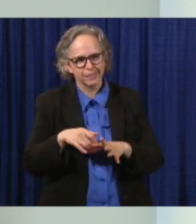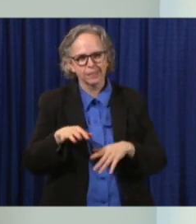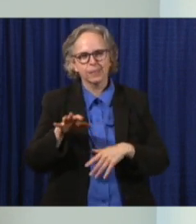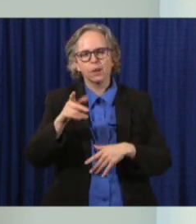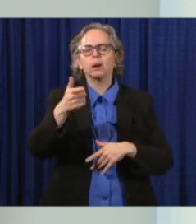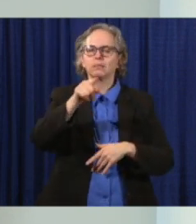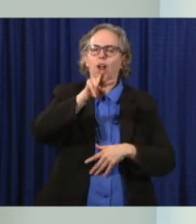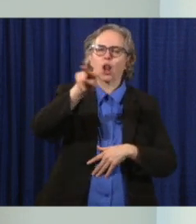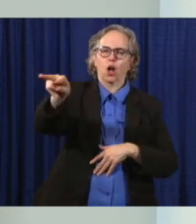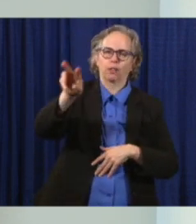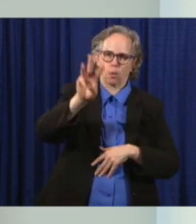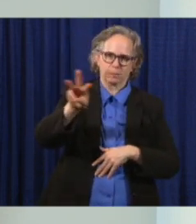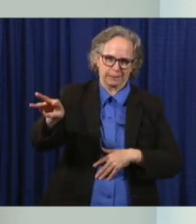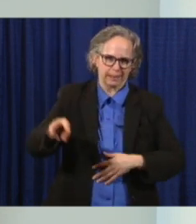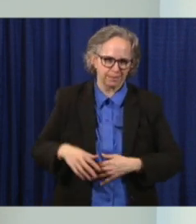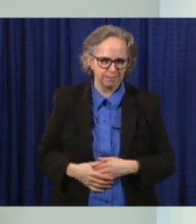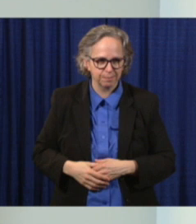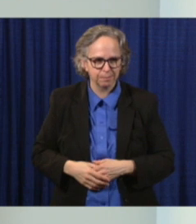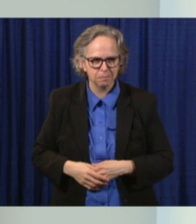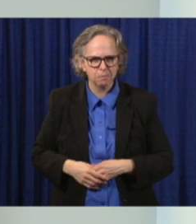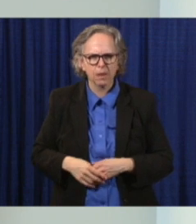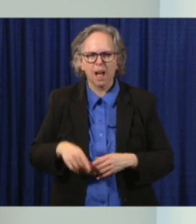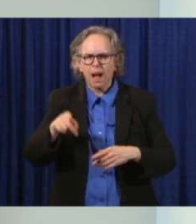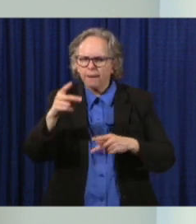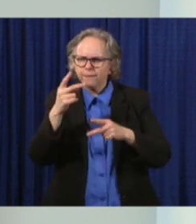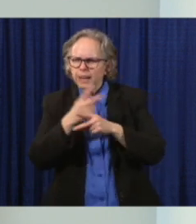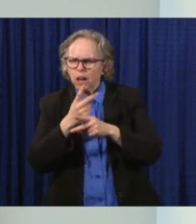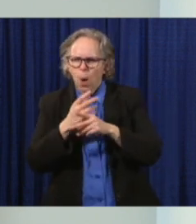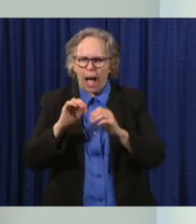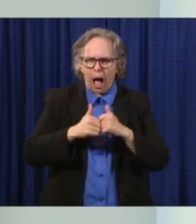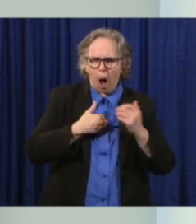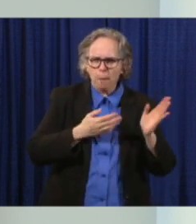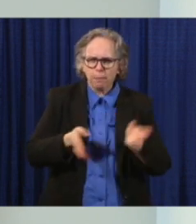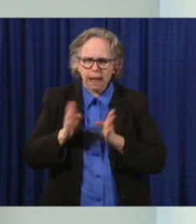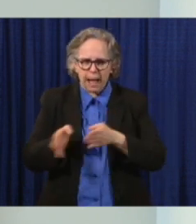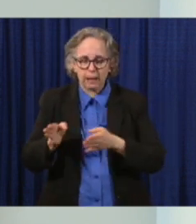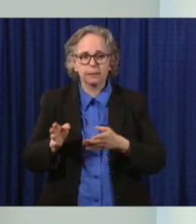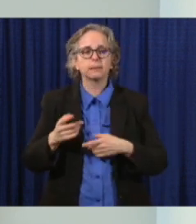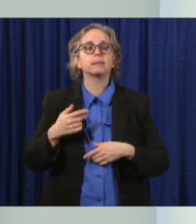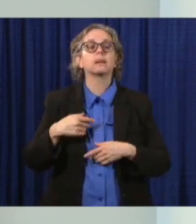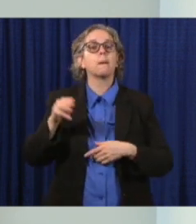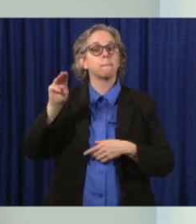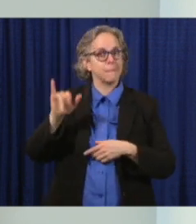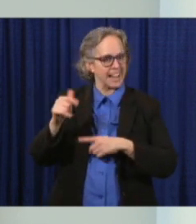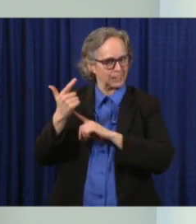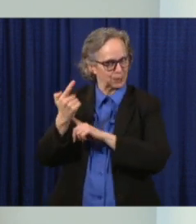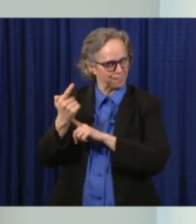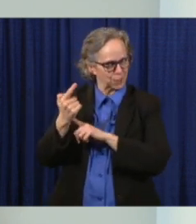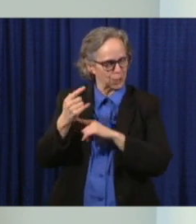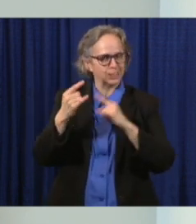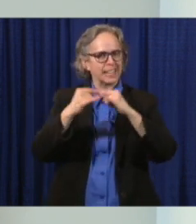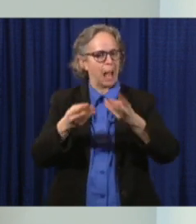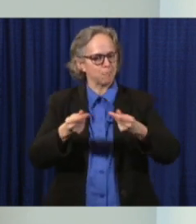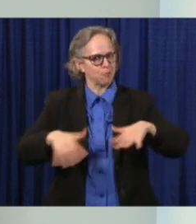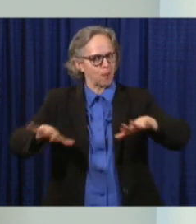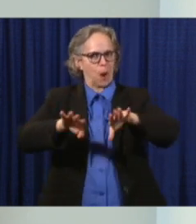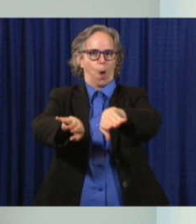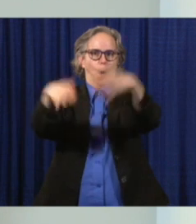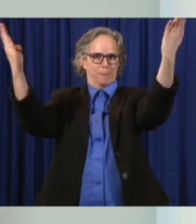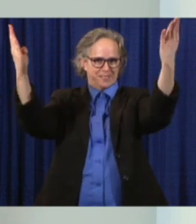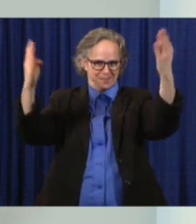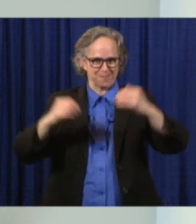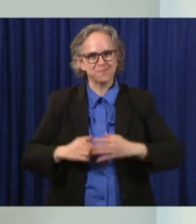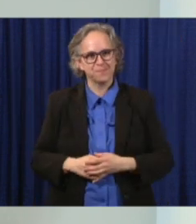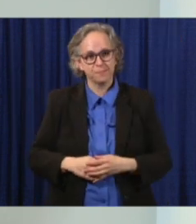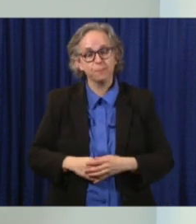campers can start making plans as we go forward. So that date is May the 21st. That information is available on what